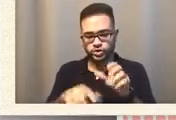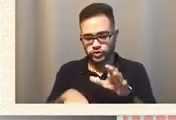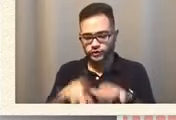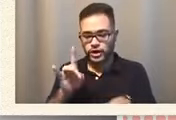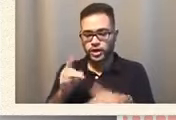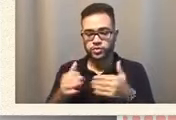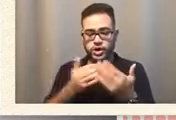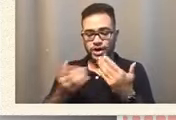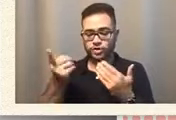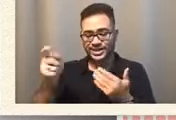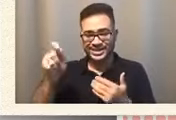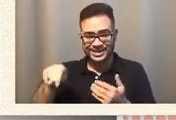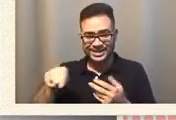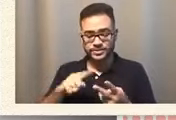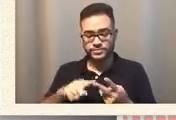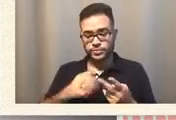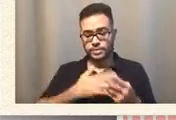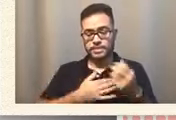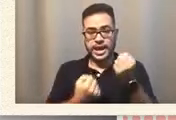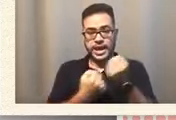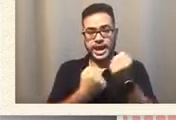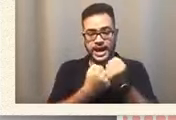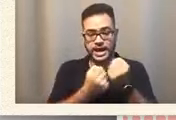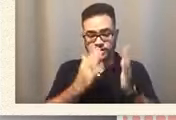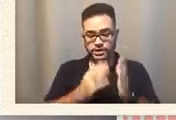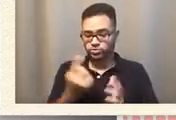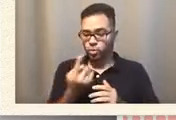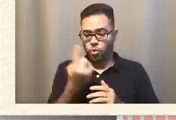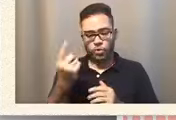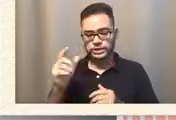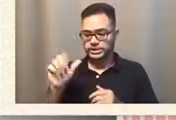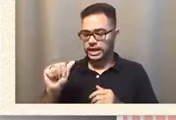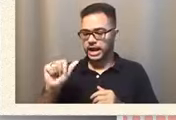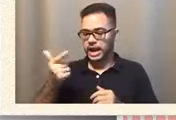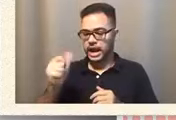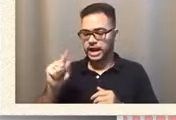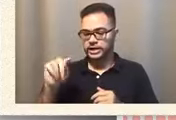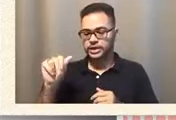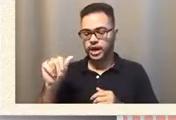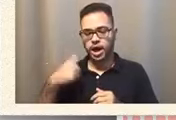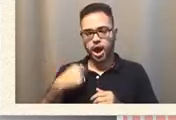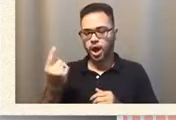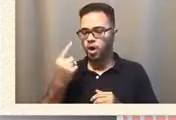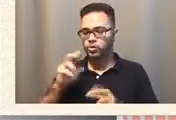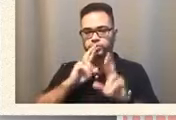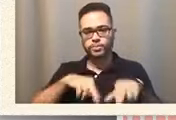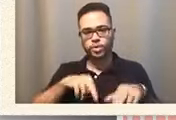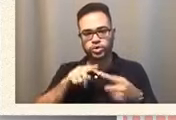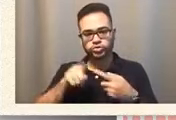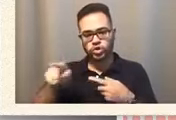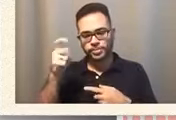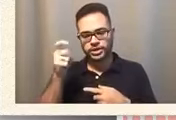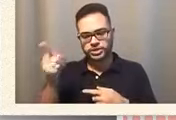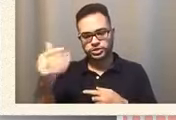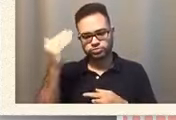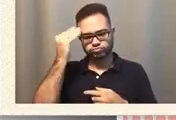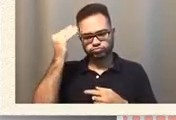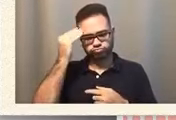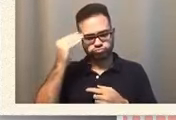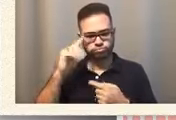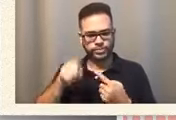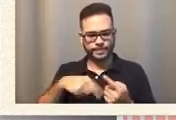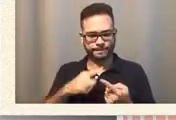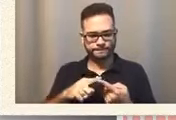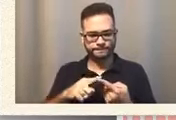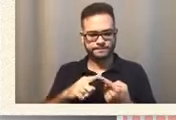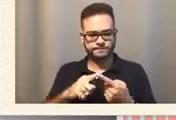My advocate has always been Agatha. I always recruit to her because she's more knowledgeable stuff that I'm